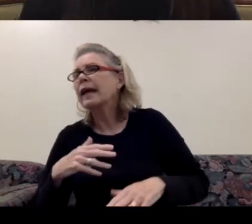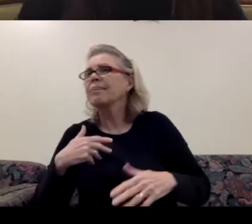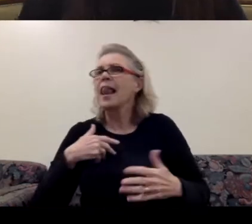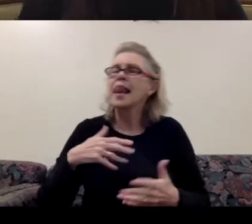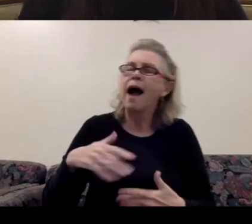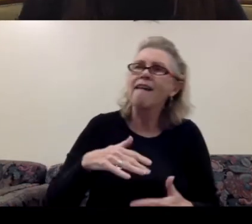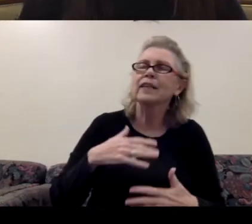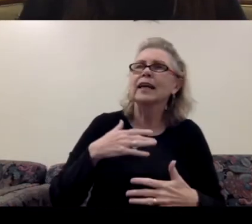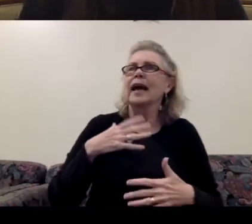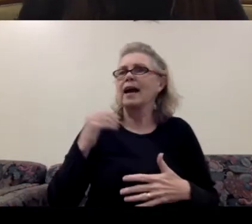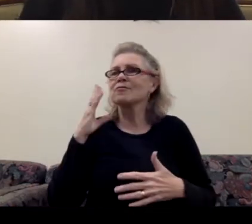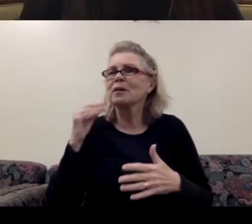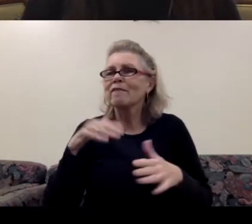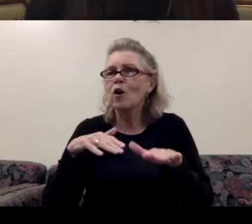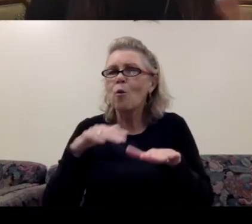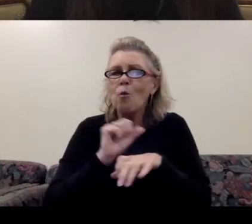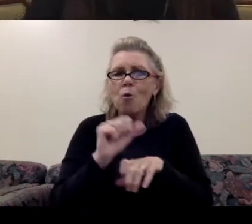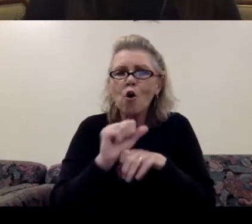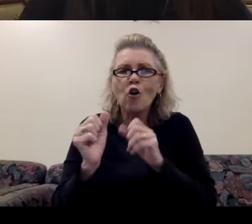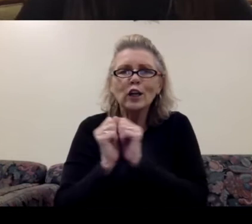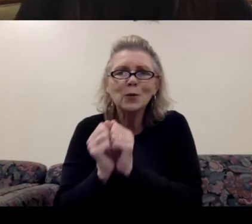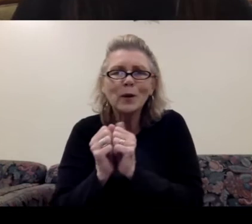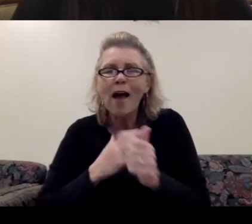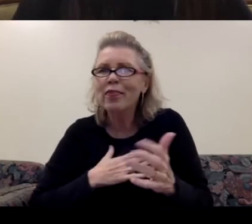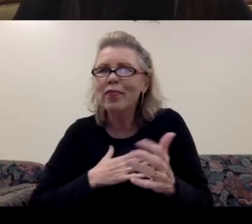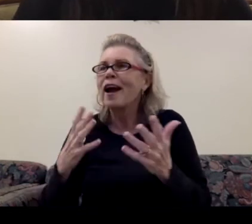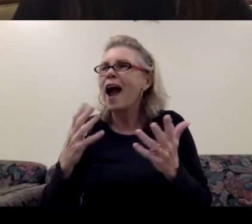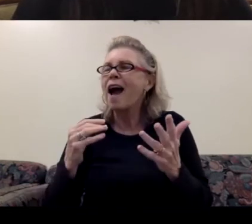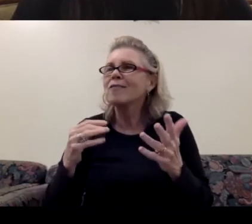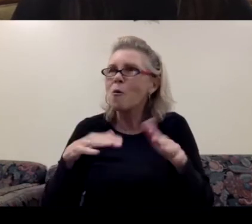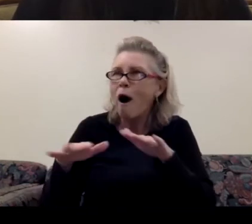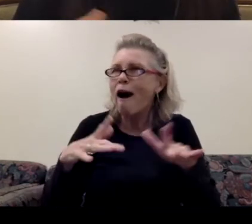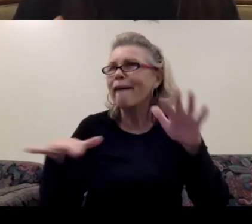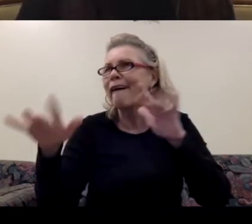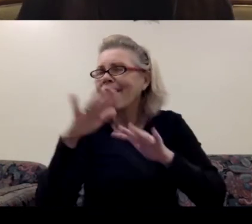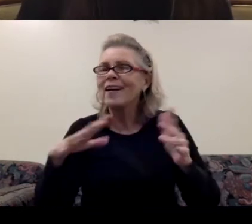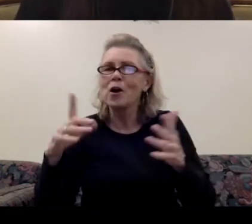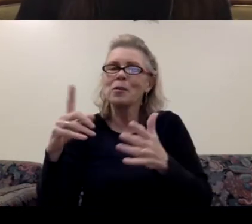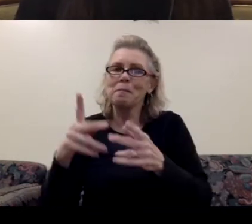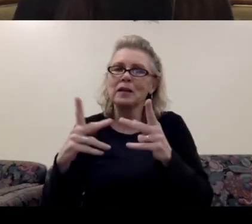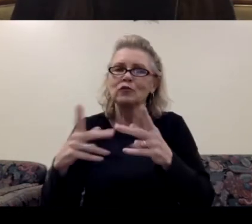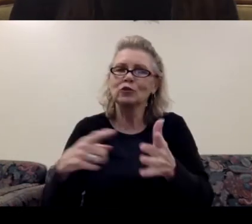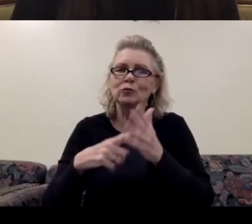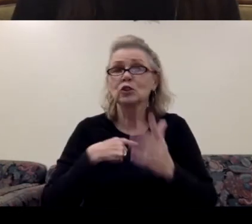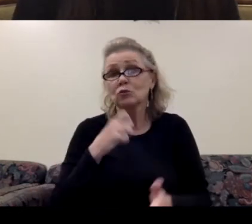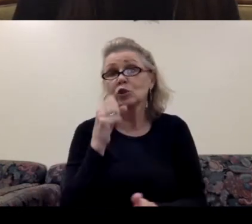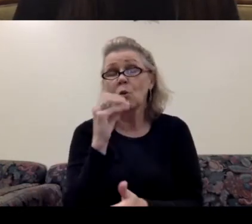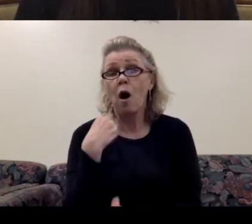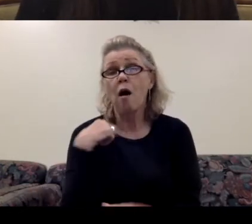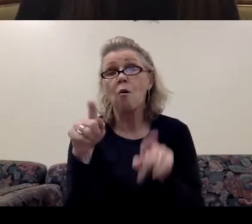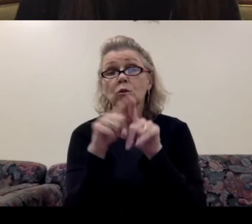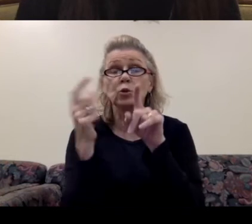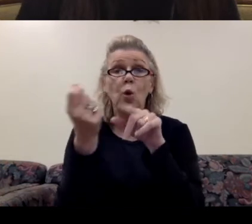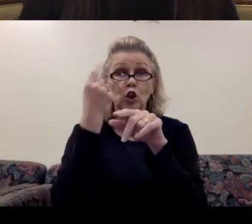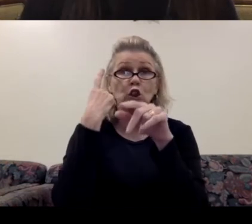um, a place that they were showing to me. So, um, so I organized in that way. Also, I understood that